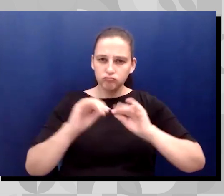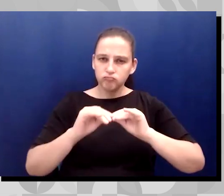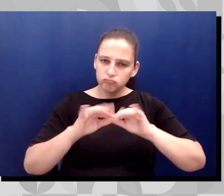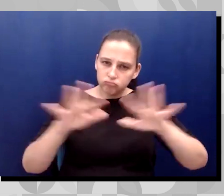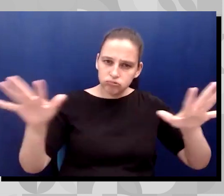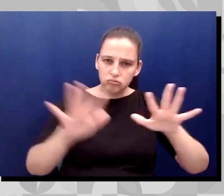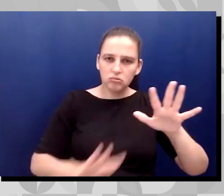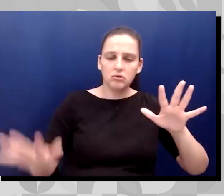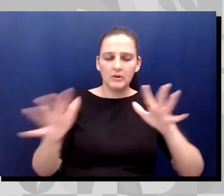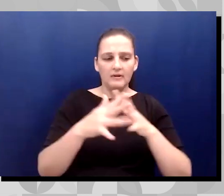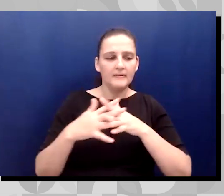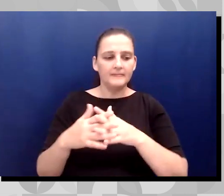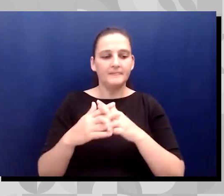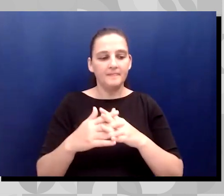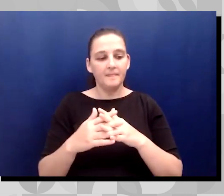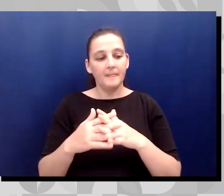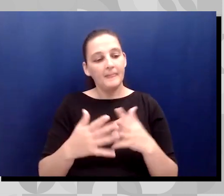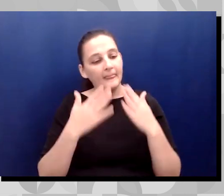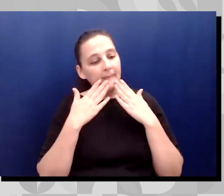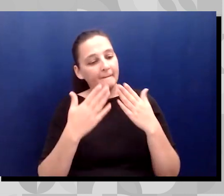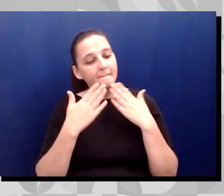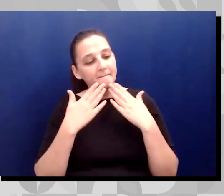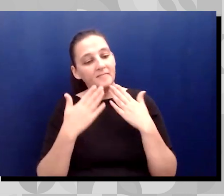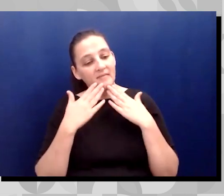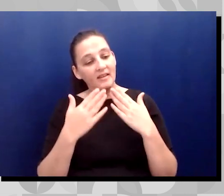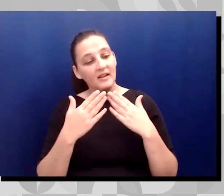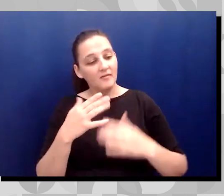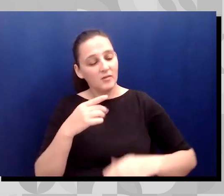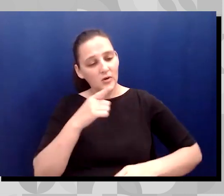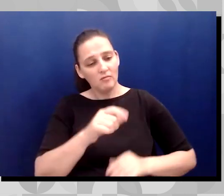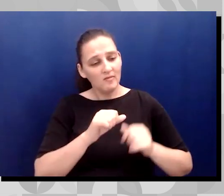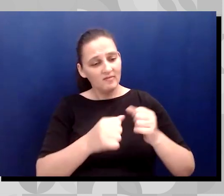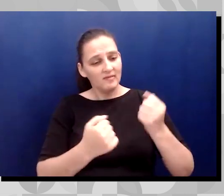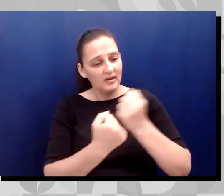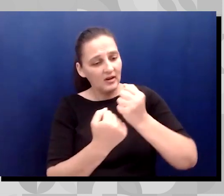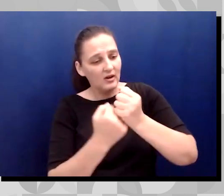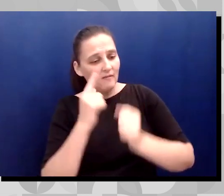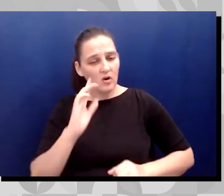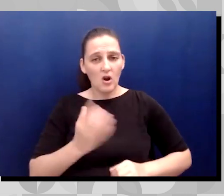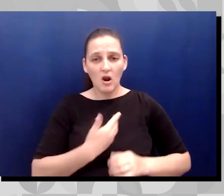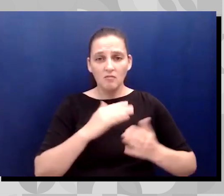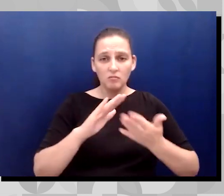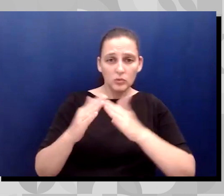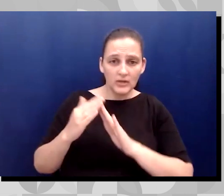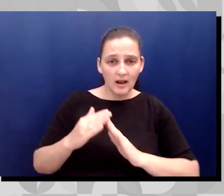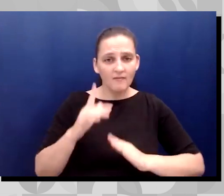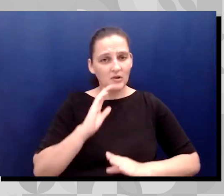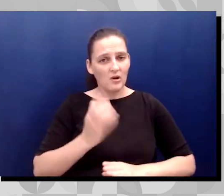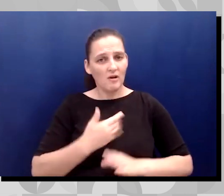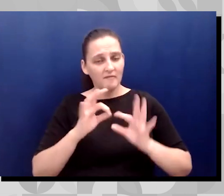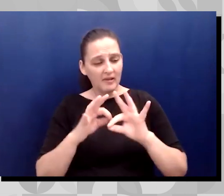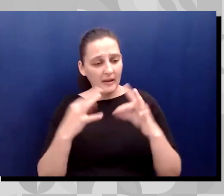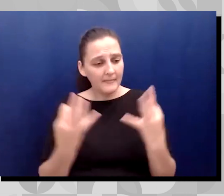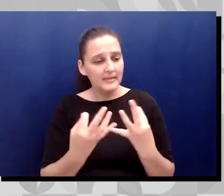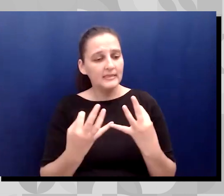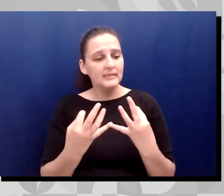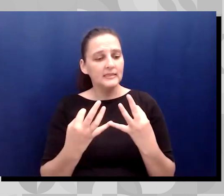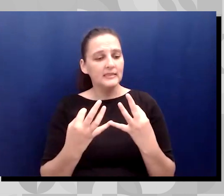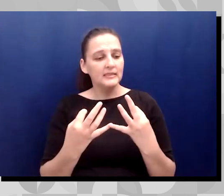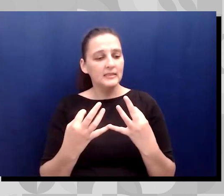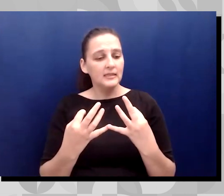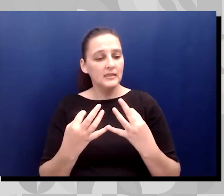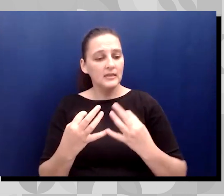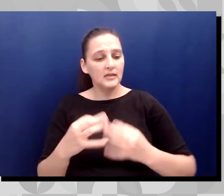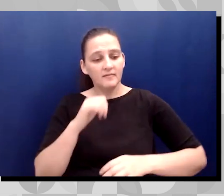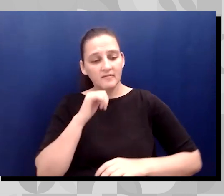And just thank you so much for being an advocate for our community, for our families. And then most importantly, not just giving them the fish, but teaching